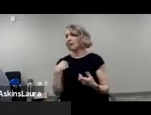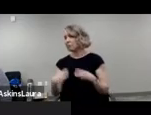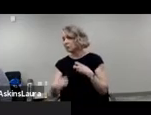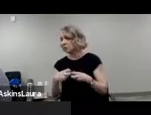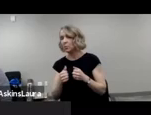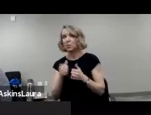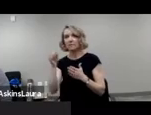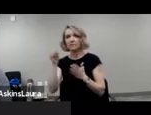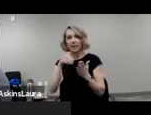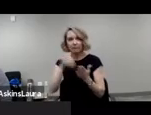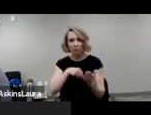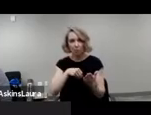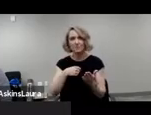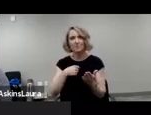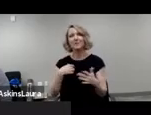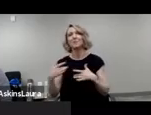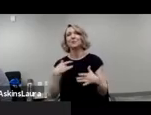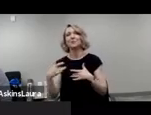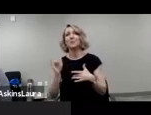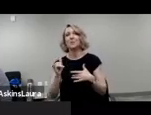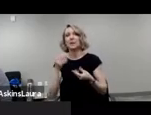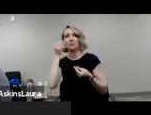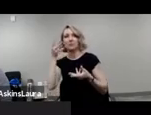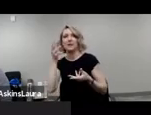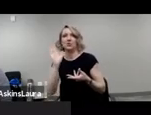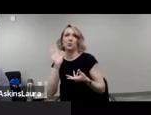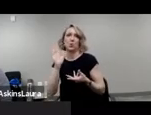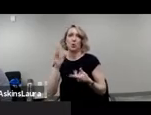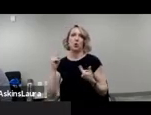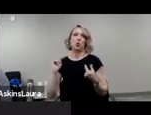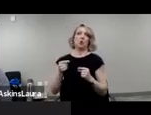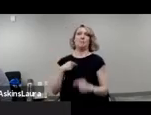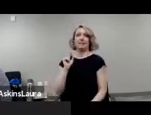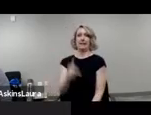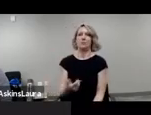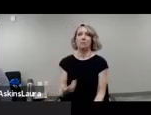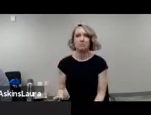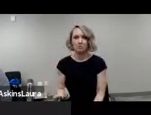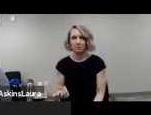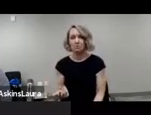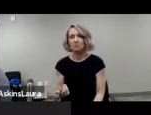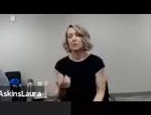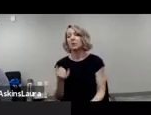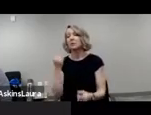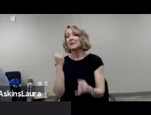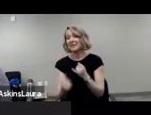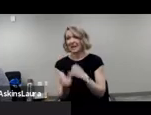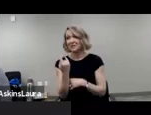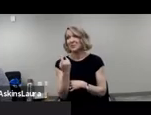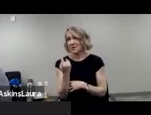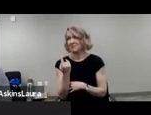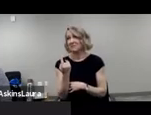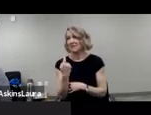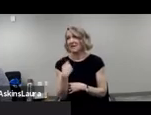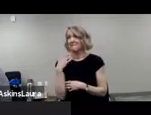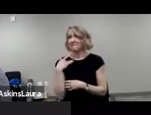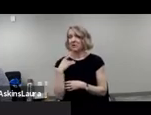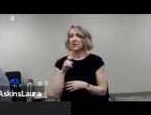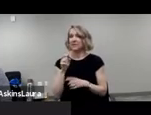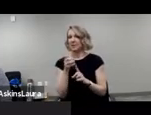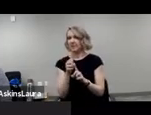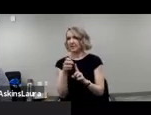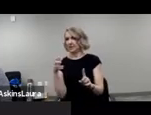forms, and I'm worried information will be used against me. And the last one I feel needs a little